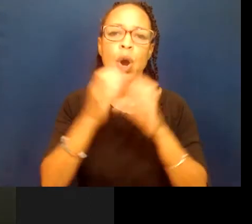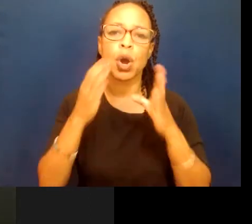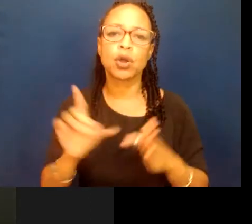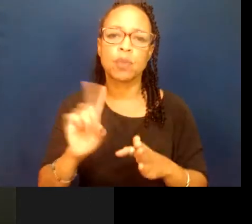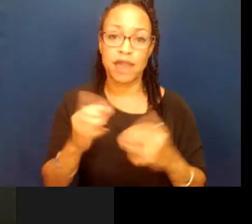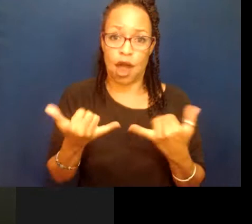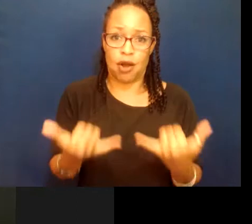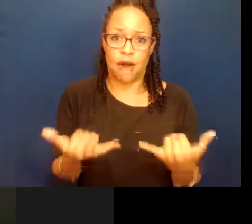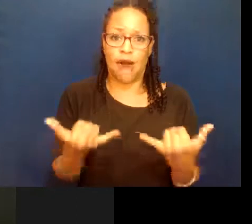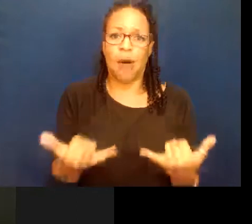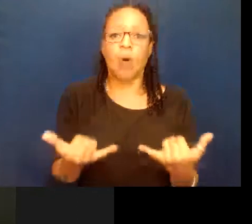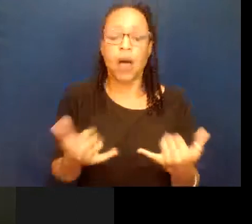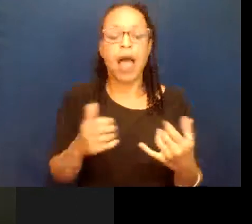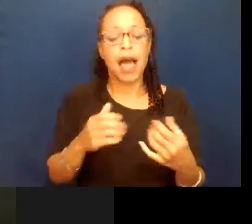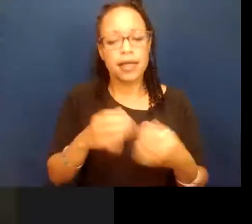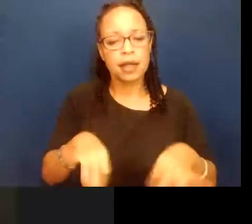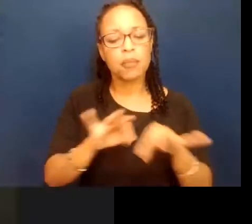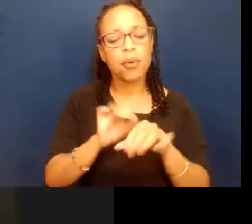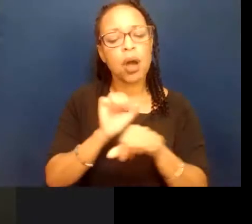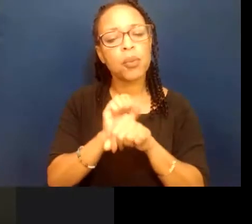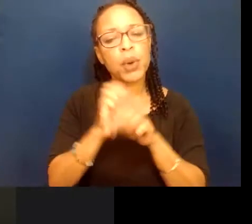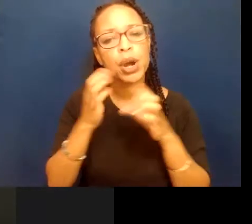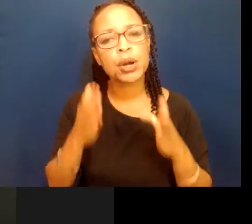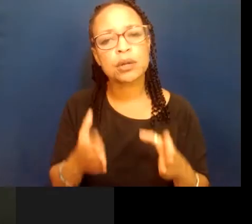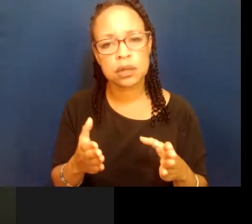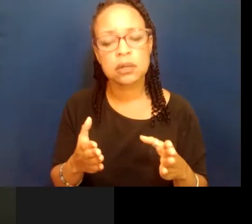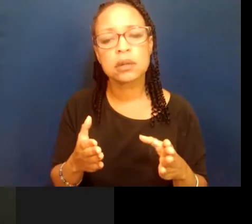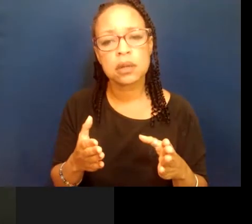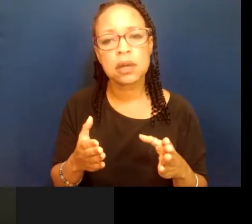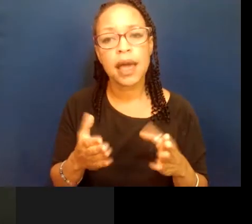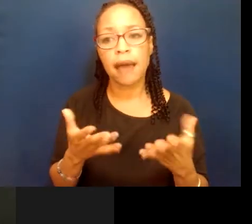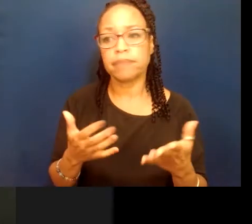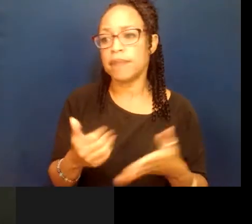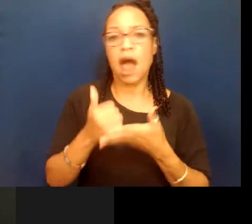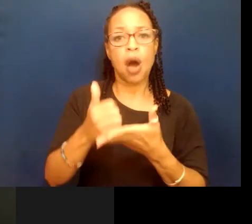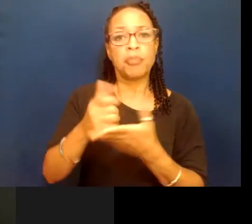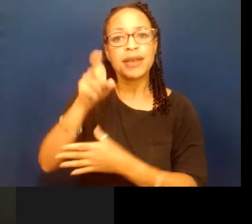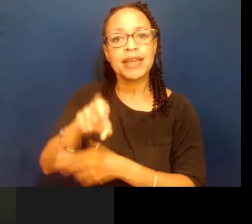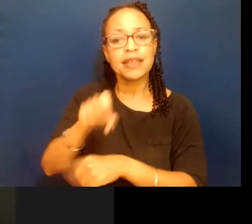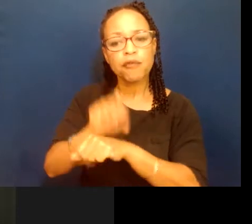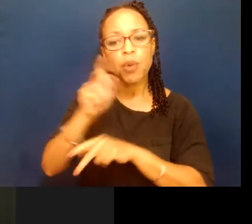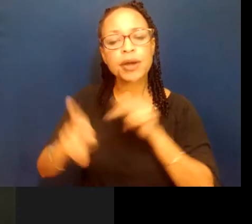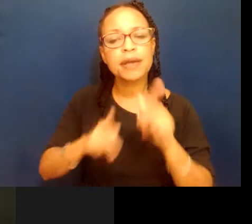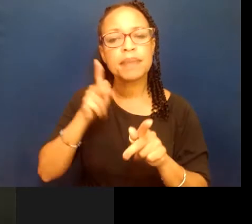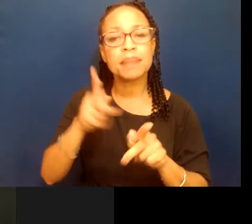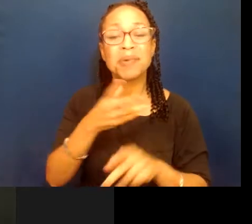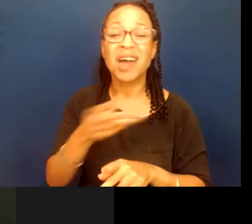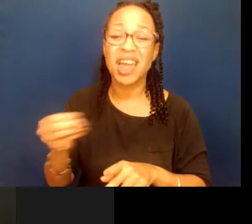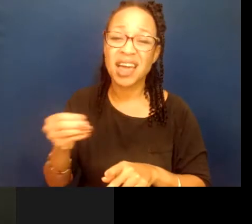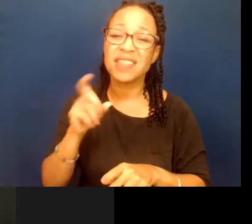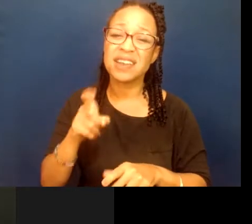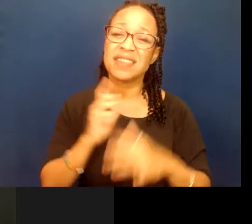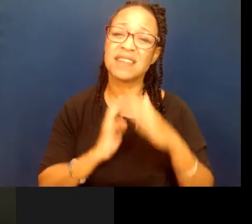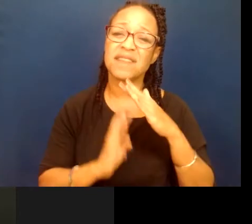time, as essential workers, and drive the needs of working people, and most importantly, the needs of immigrant workers.